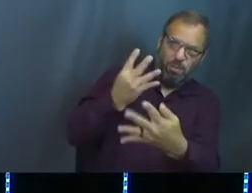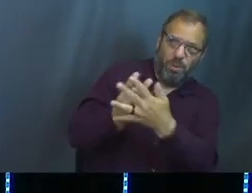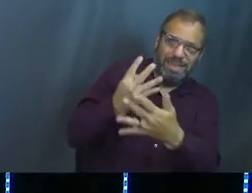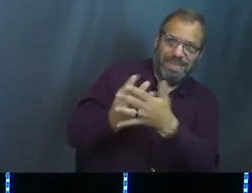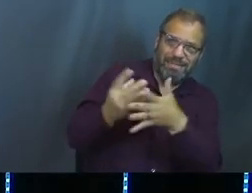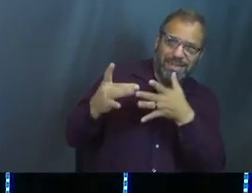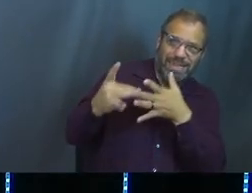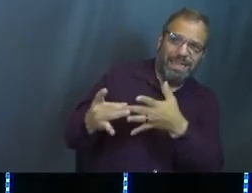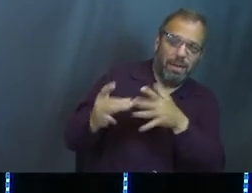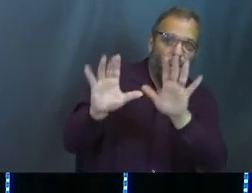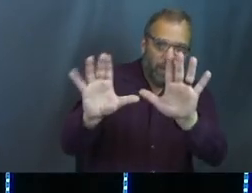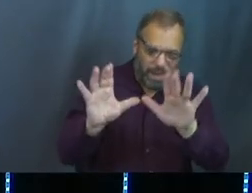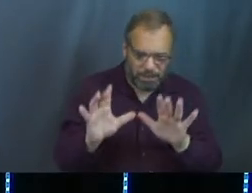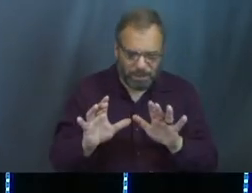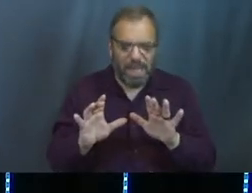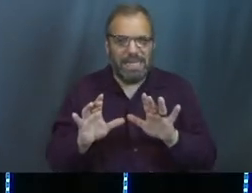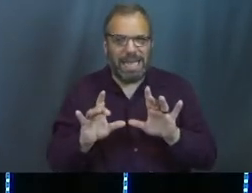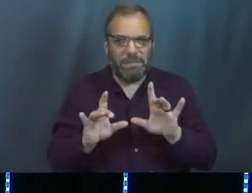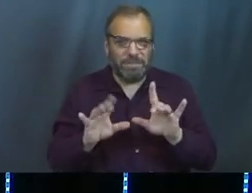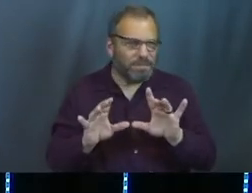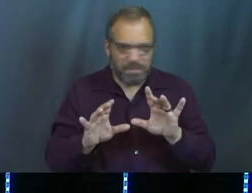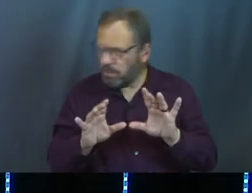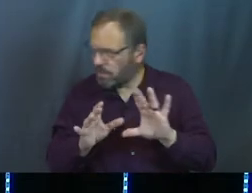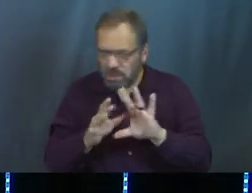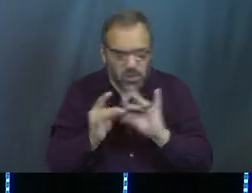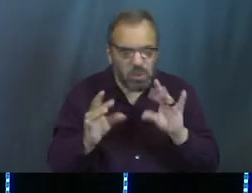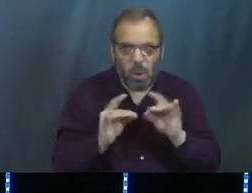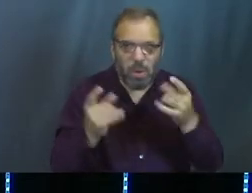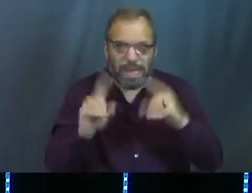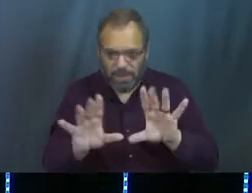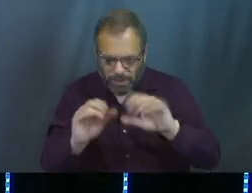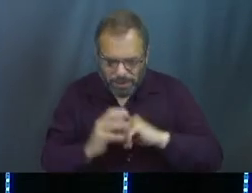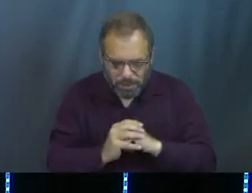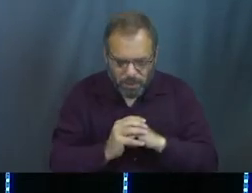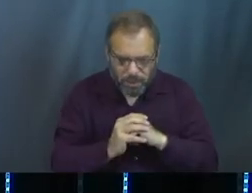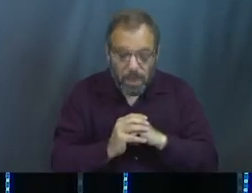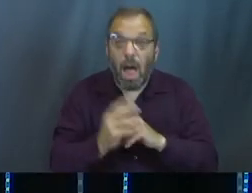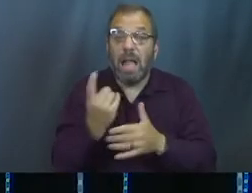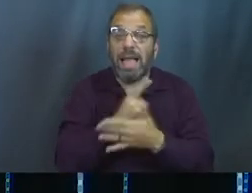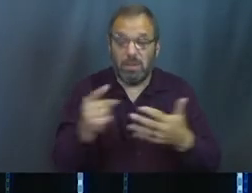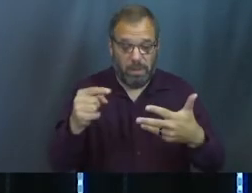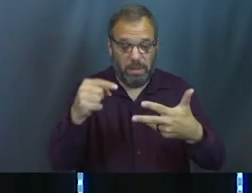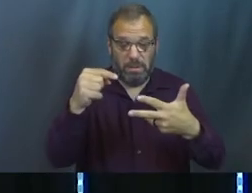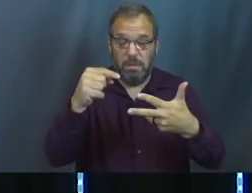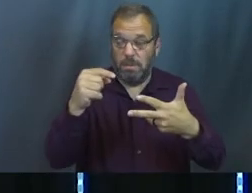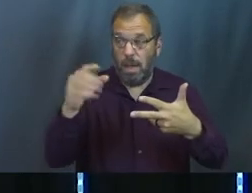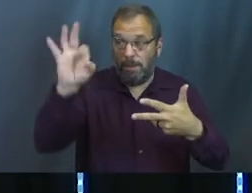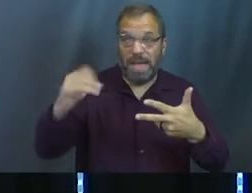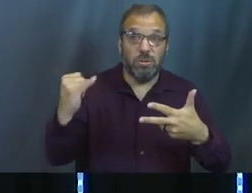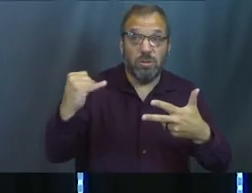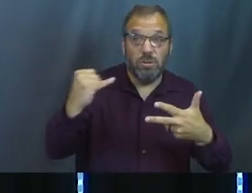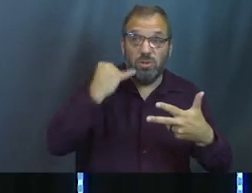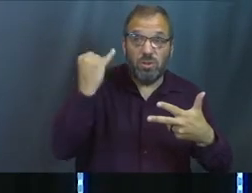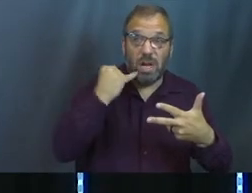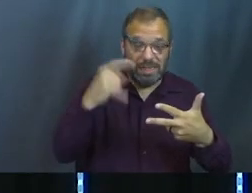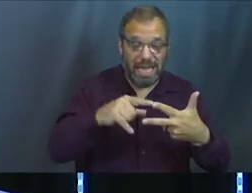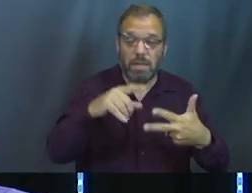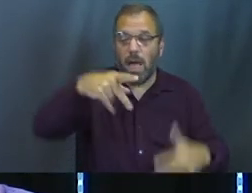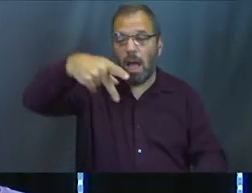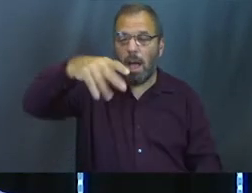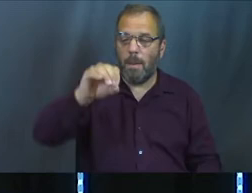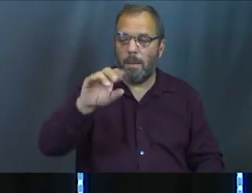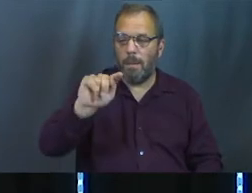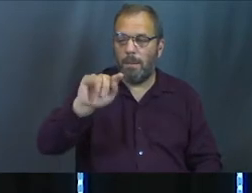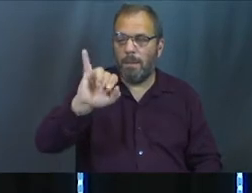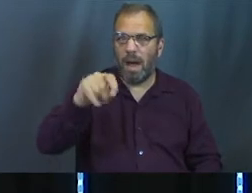smoothly. I just want to step to the side and have this little side note on what's happening here. Last week, Josh kind of mentioned this too, is Potiphar